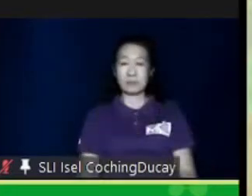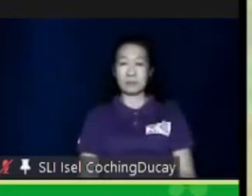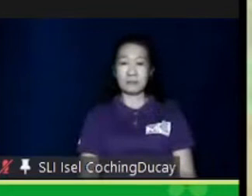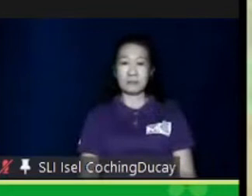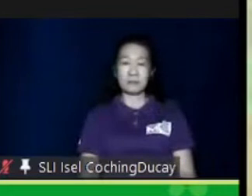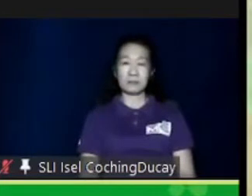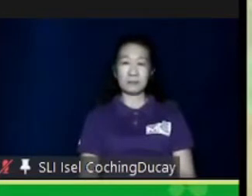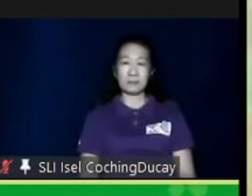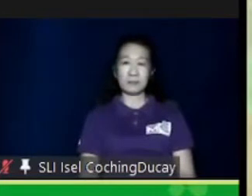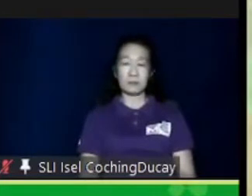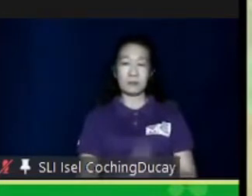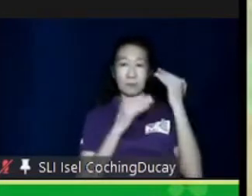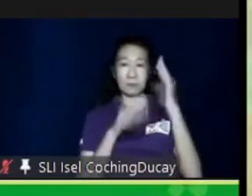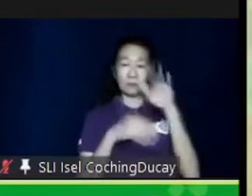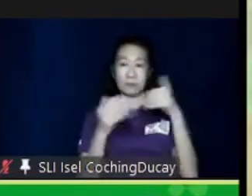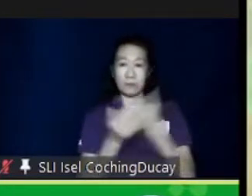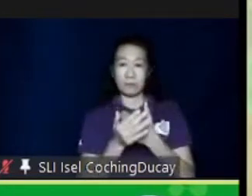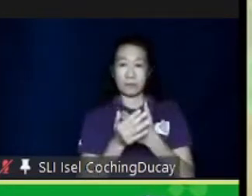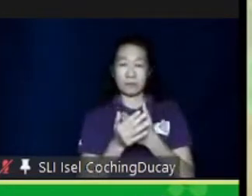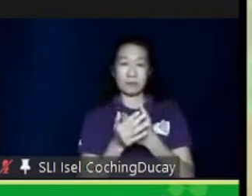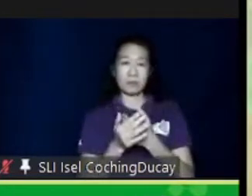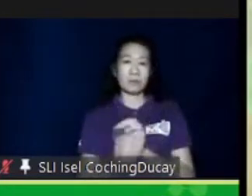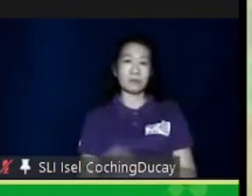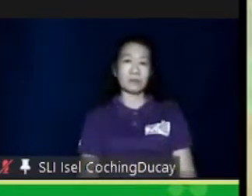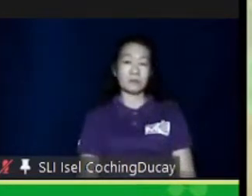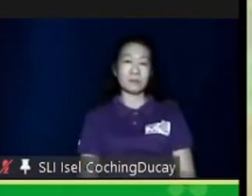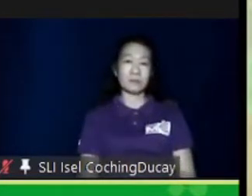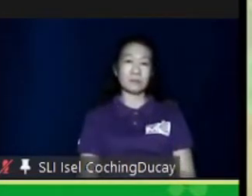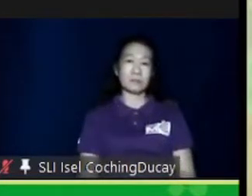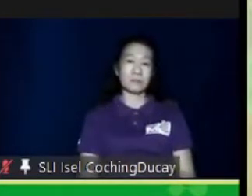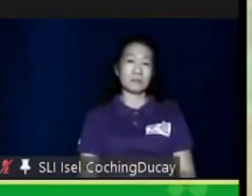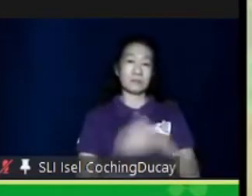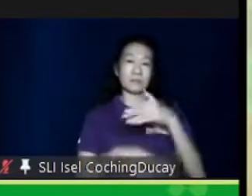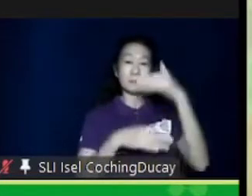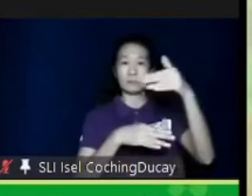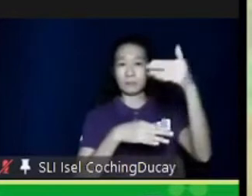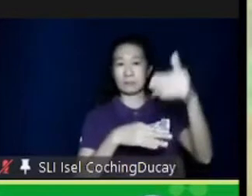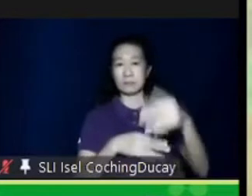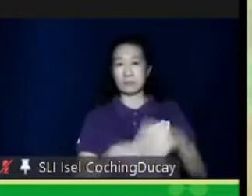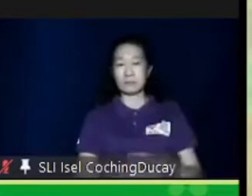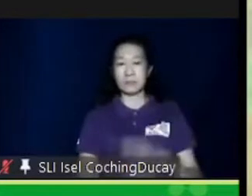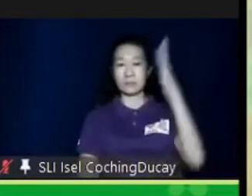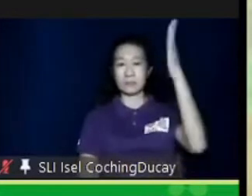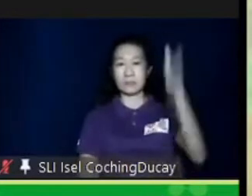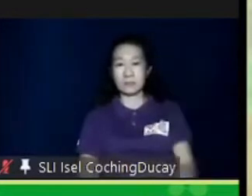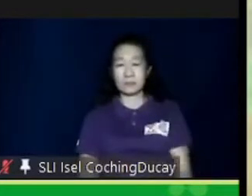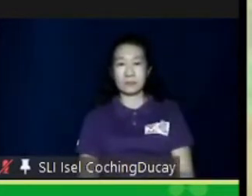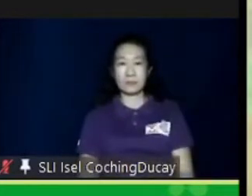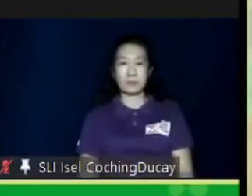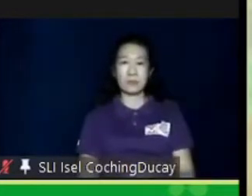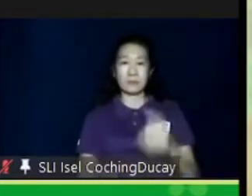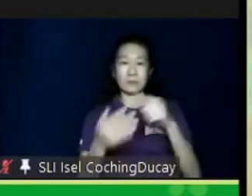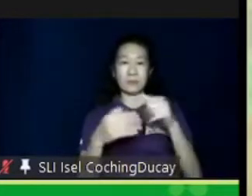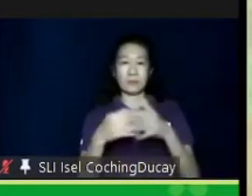And we also hope that my slide will progress sometime soon. There we go. So, whenever the